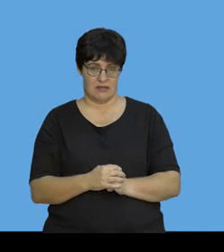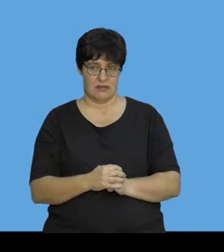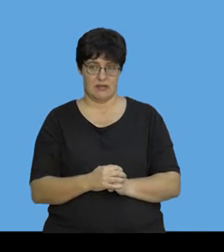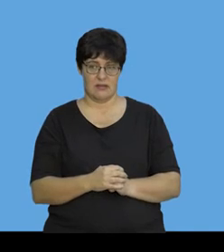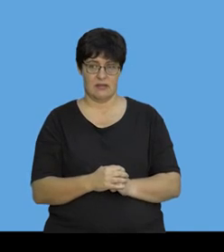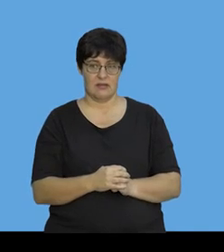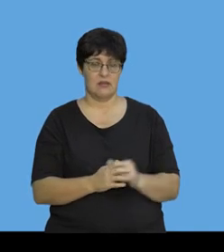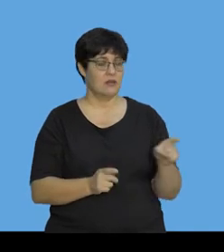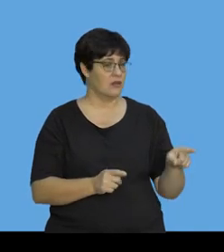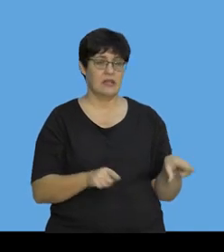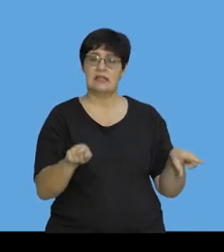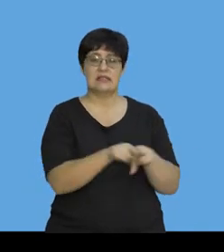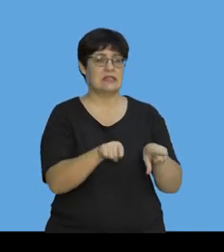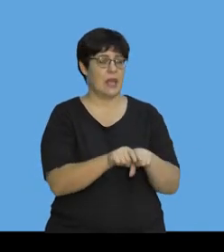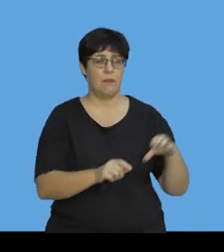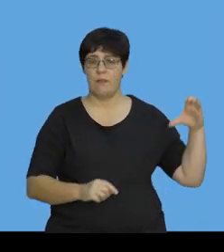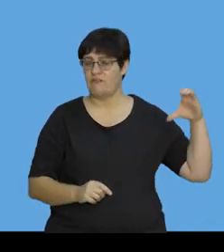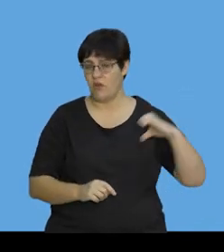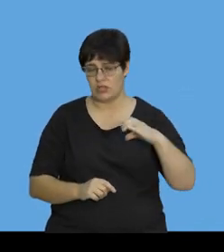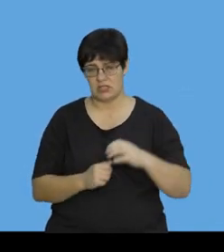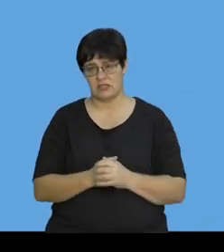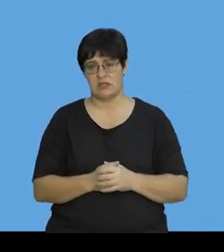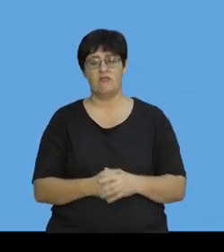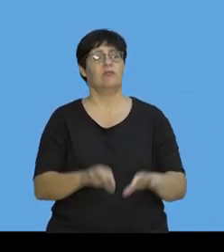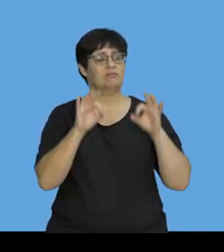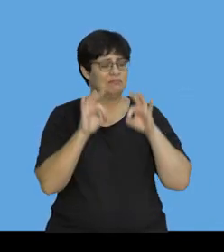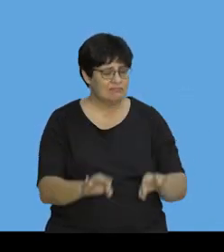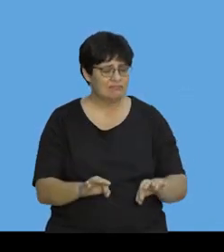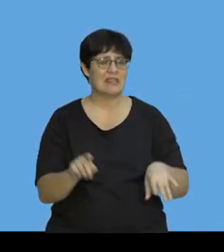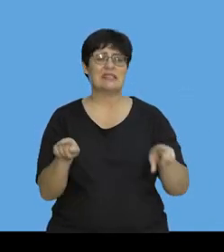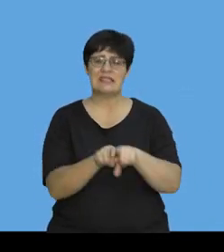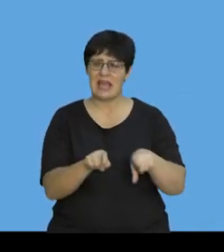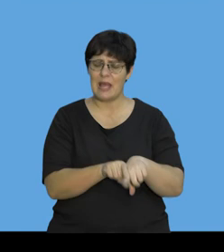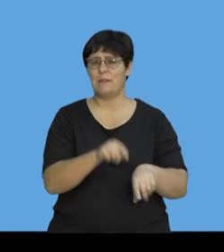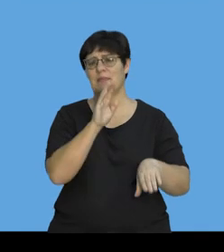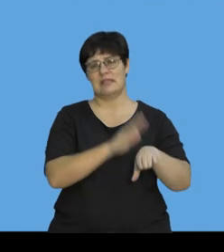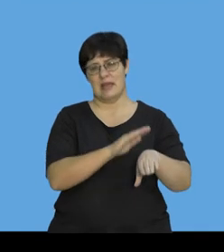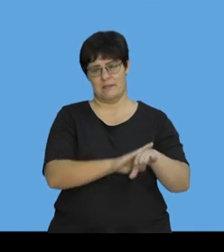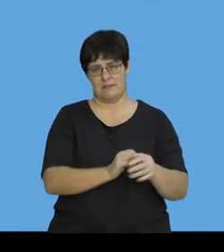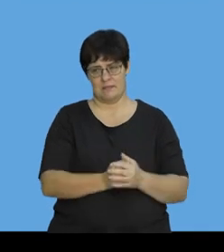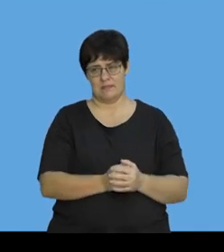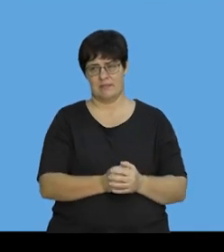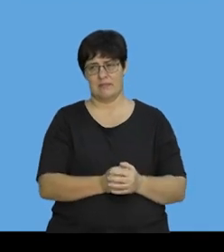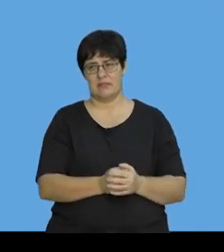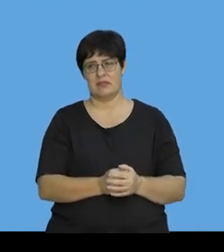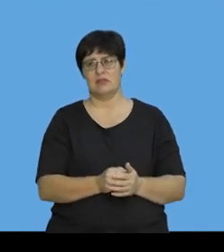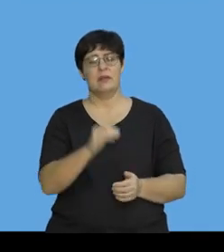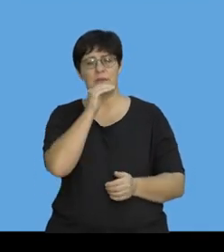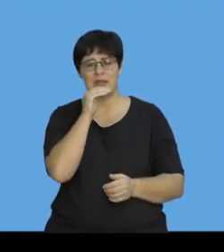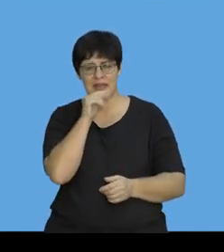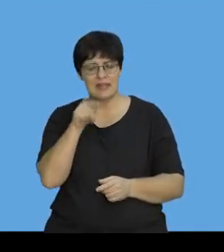experiencing the same force for exactly the same amount of time,